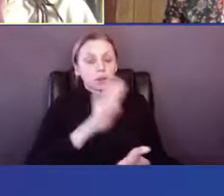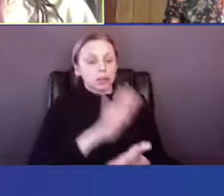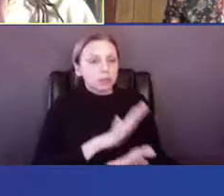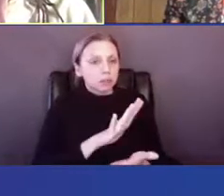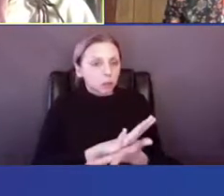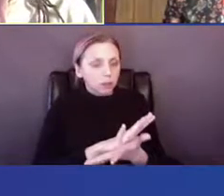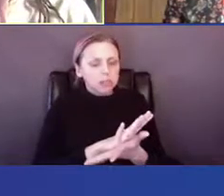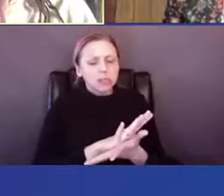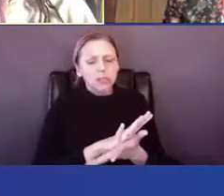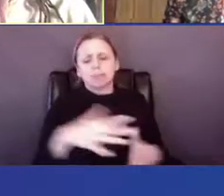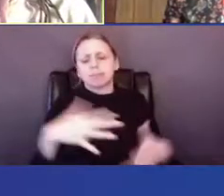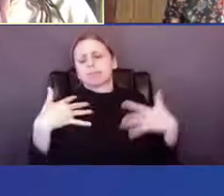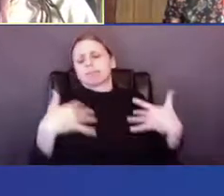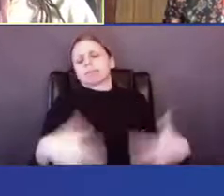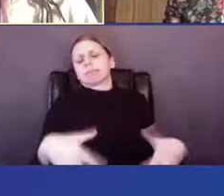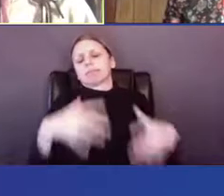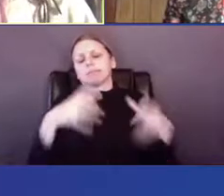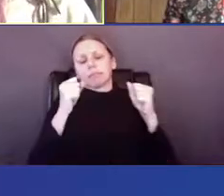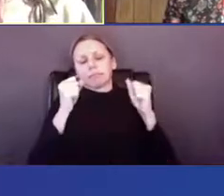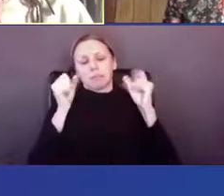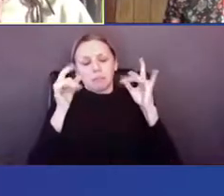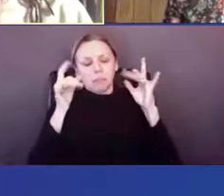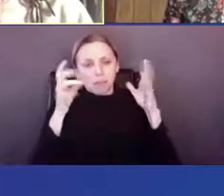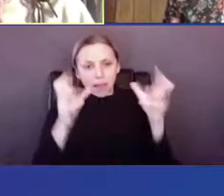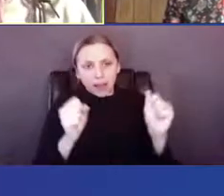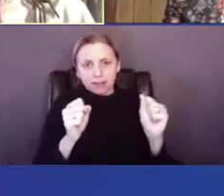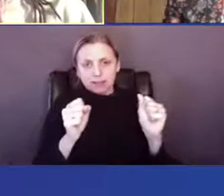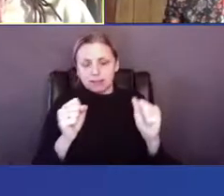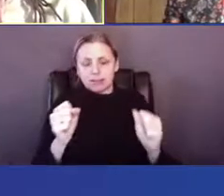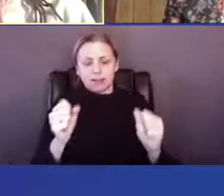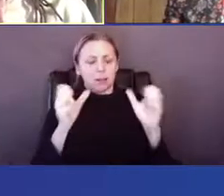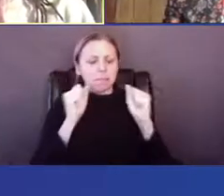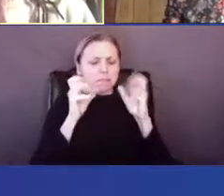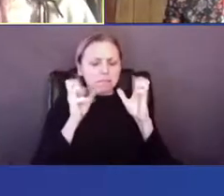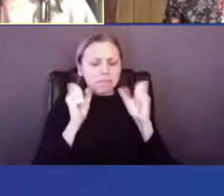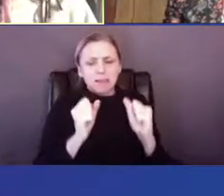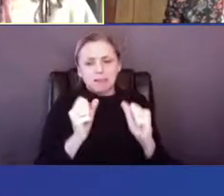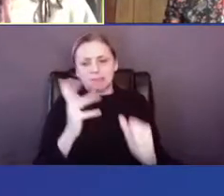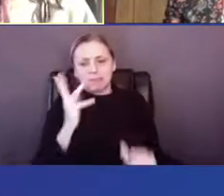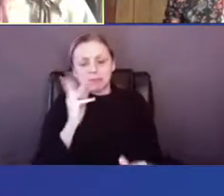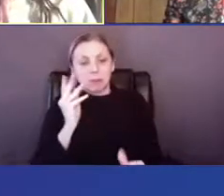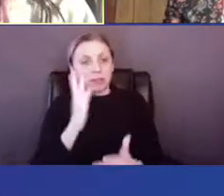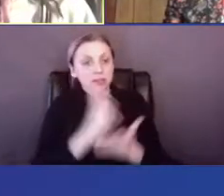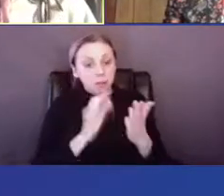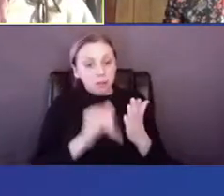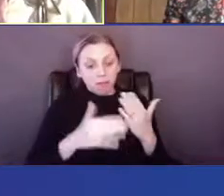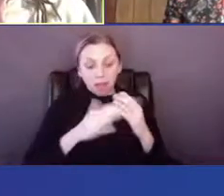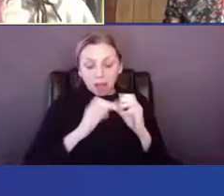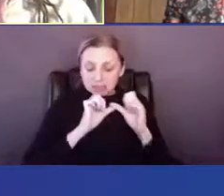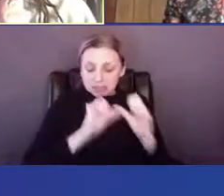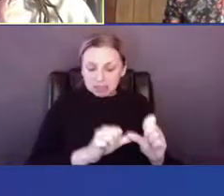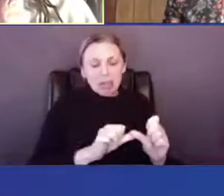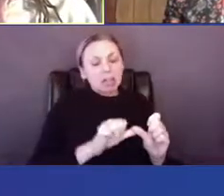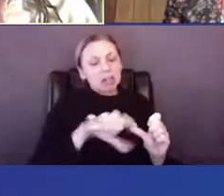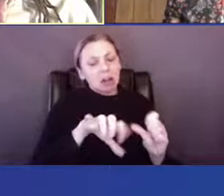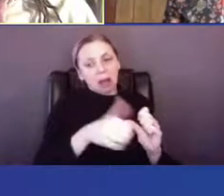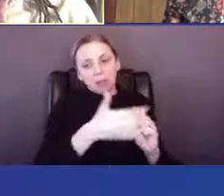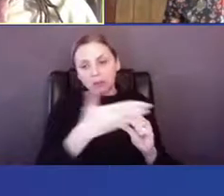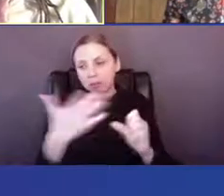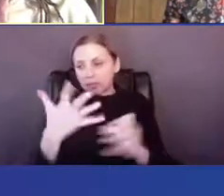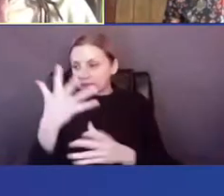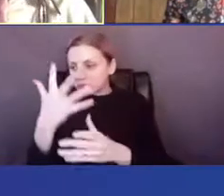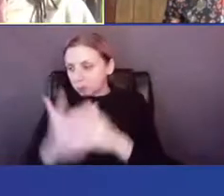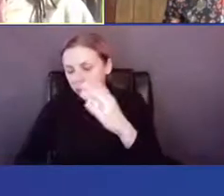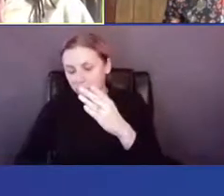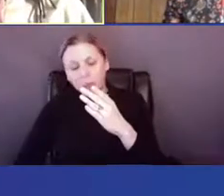extraordinary experience. Some of that has stayed around. It seems that some of it has not stayed around so